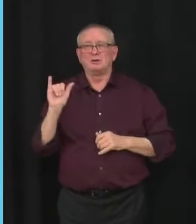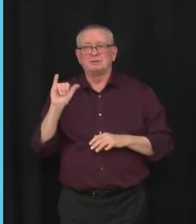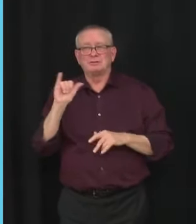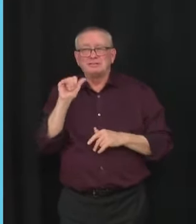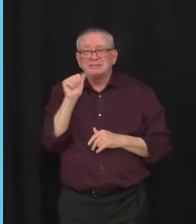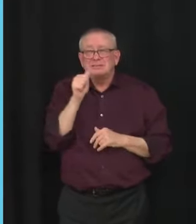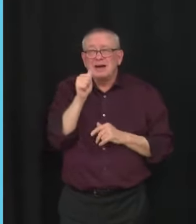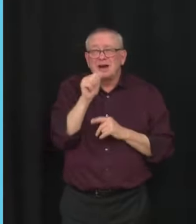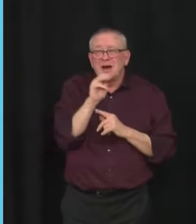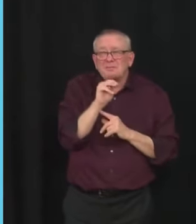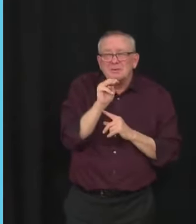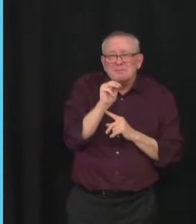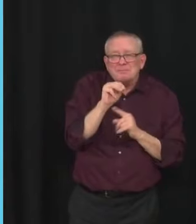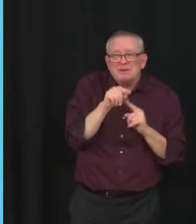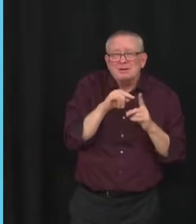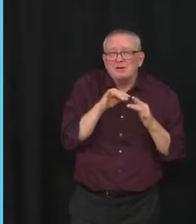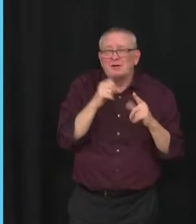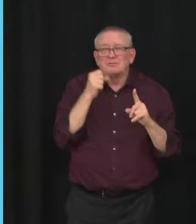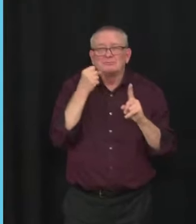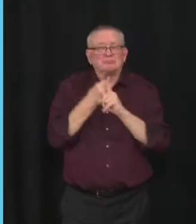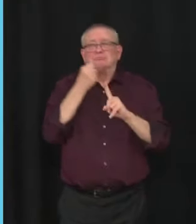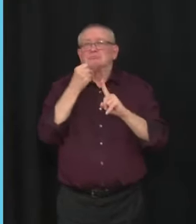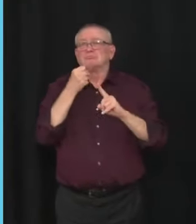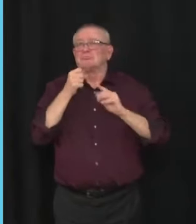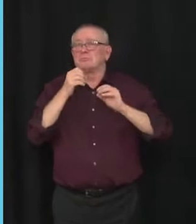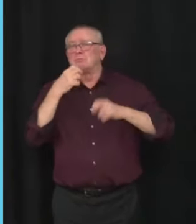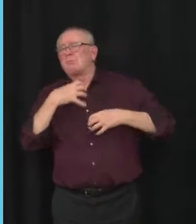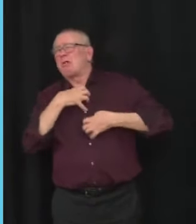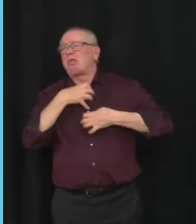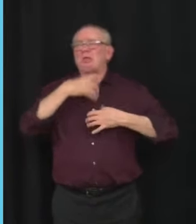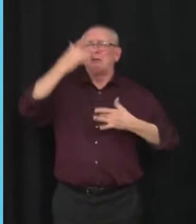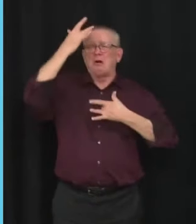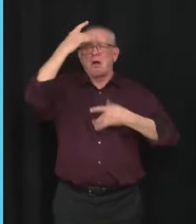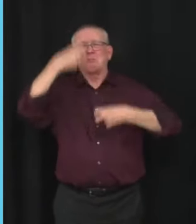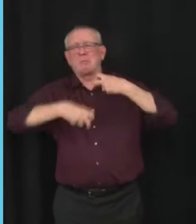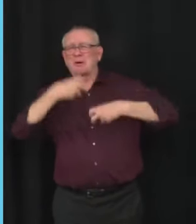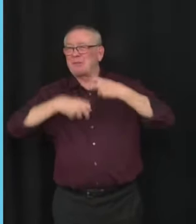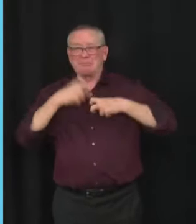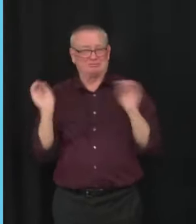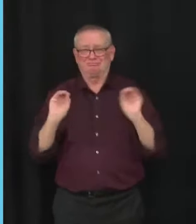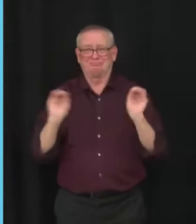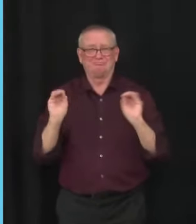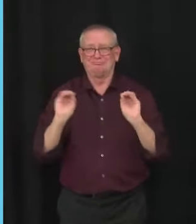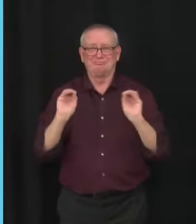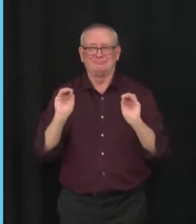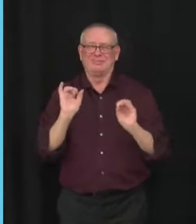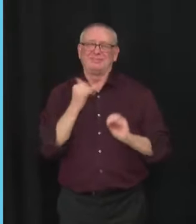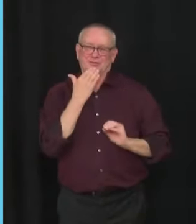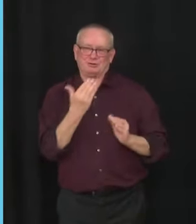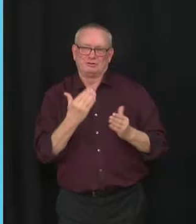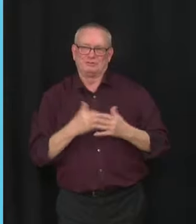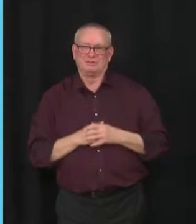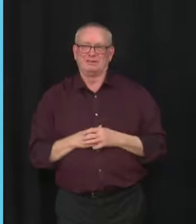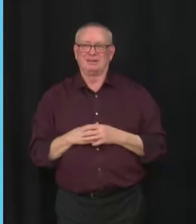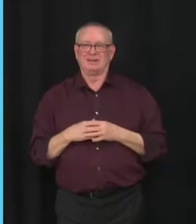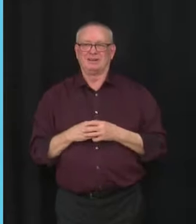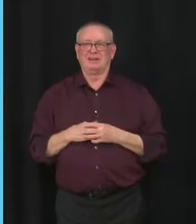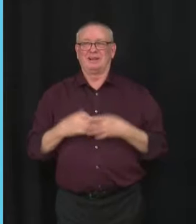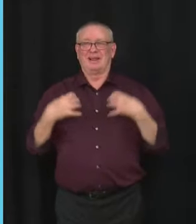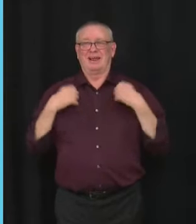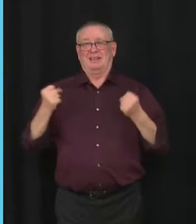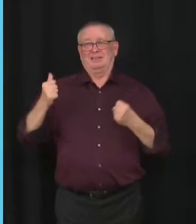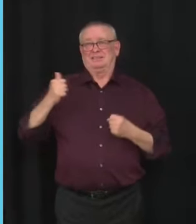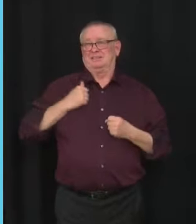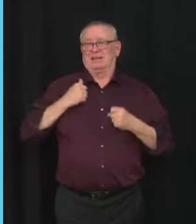risk of side effects for those in this age group. In addition to the Health Canada announcement, the National Advisory Committee on